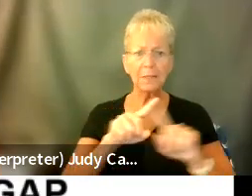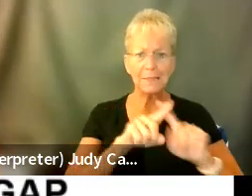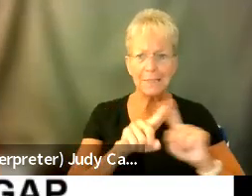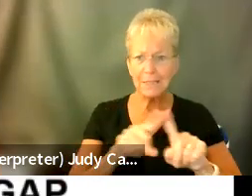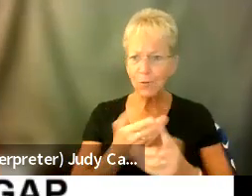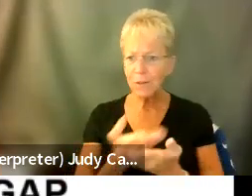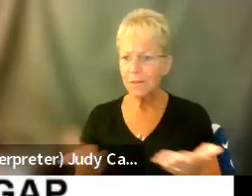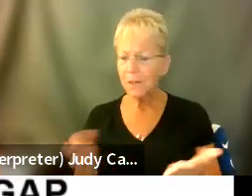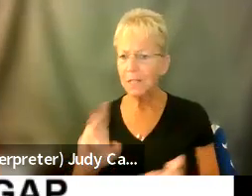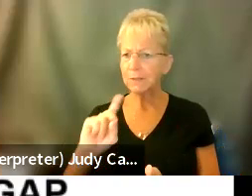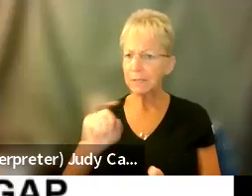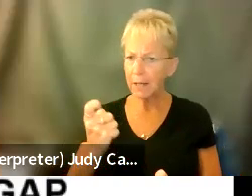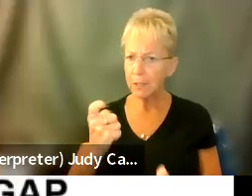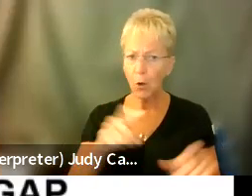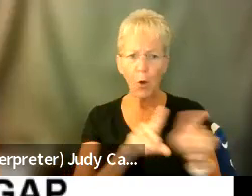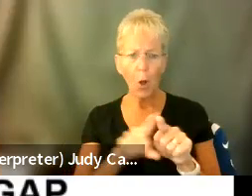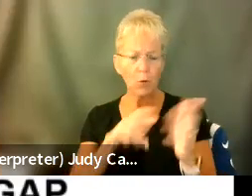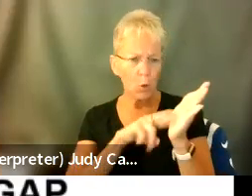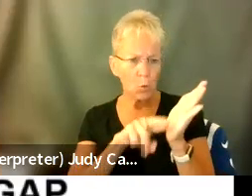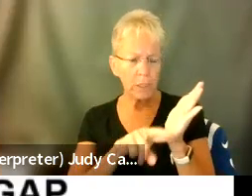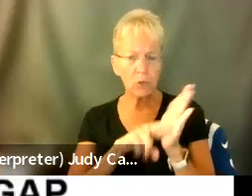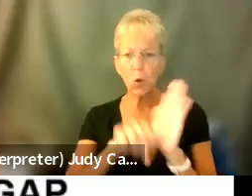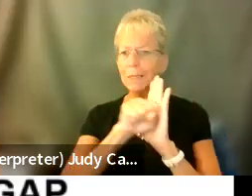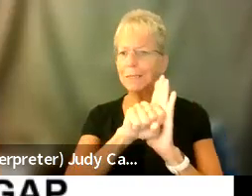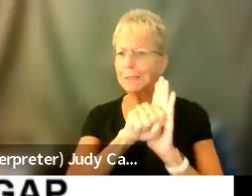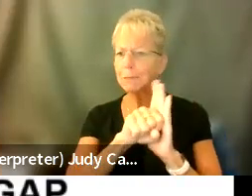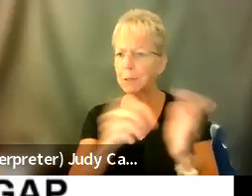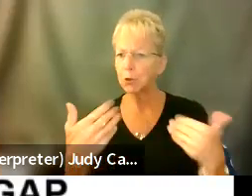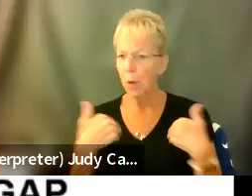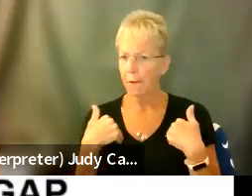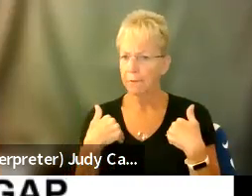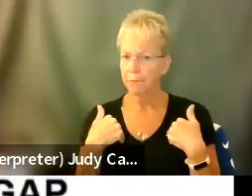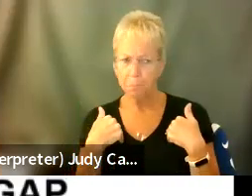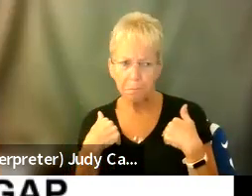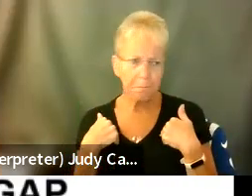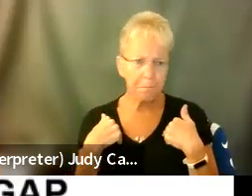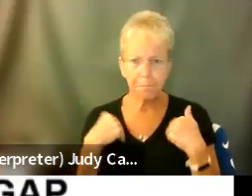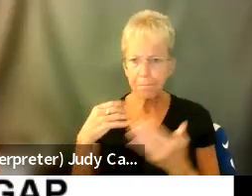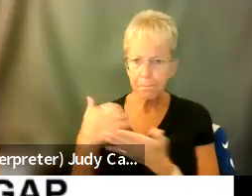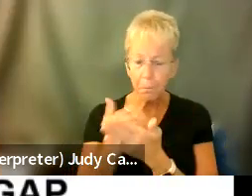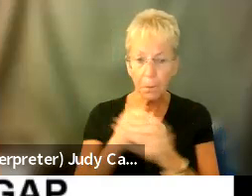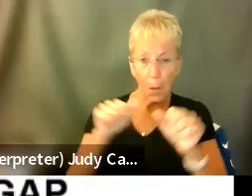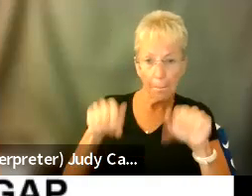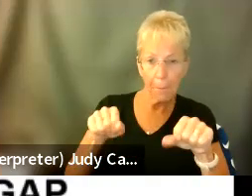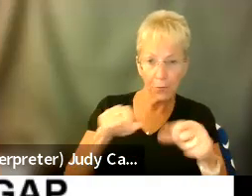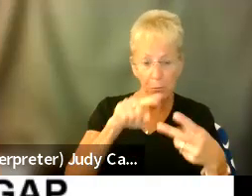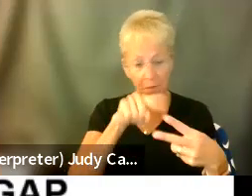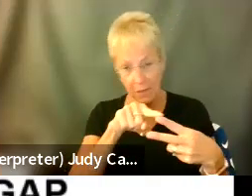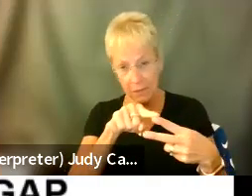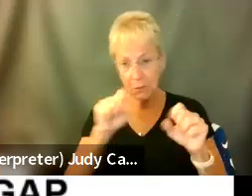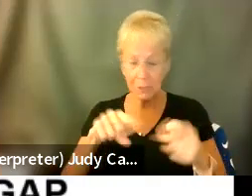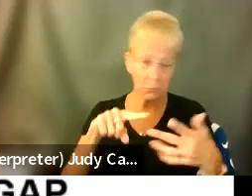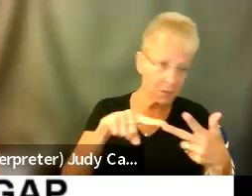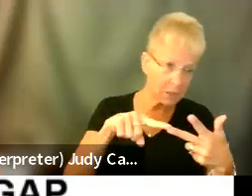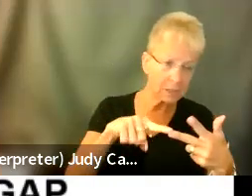diagnosed with, but also to research symptoms you're having and kind of glean, could I possibly have this? And